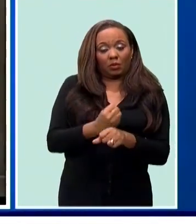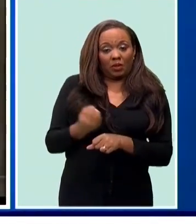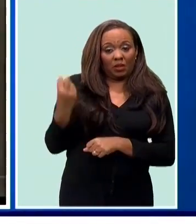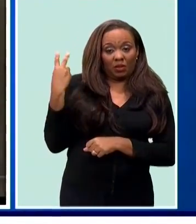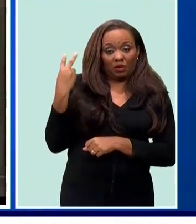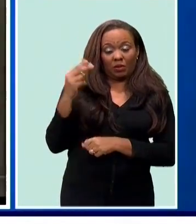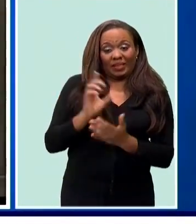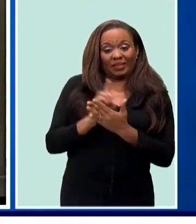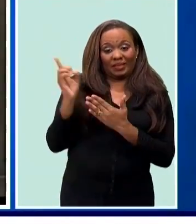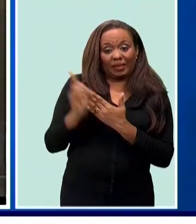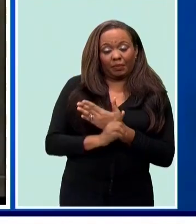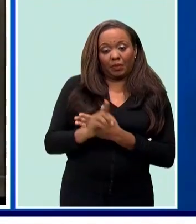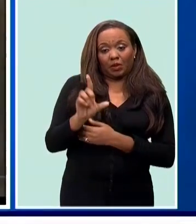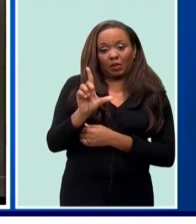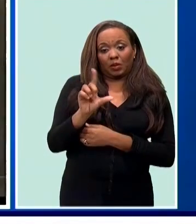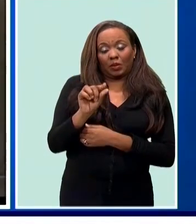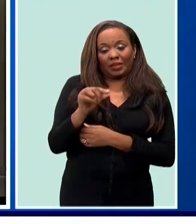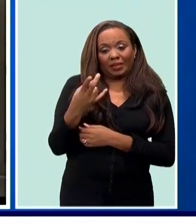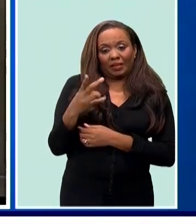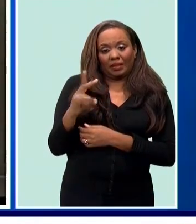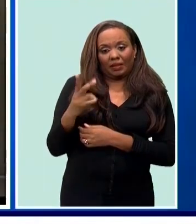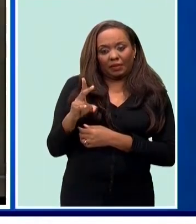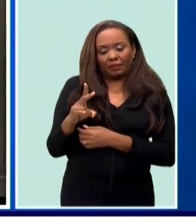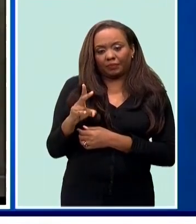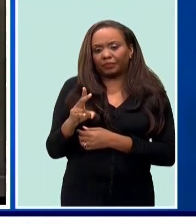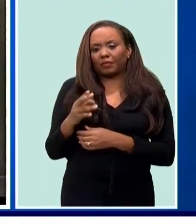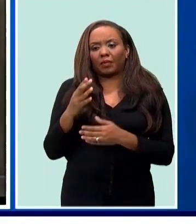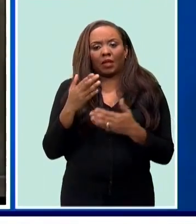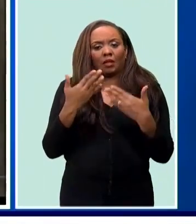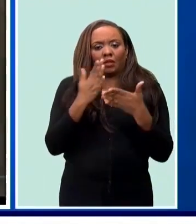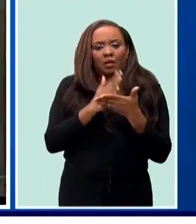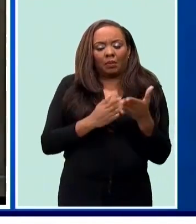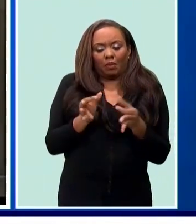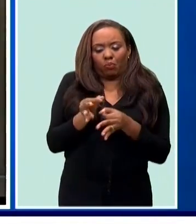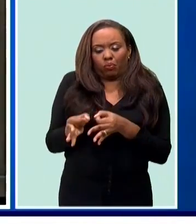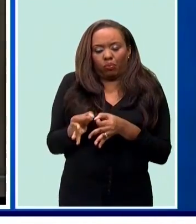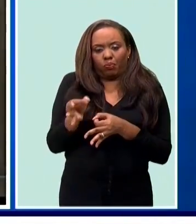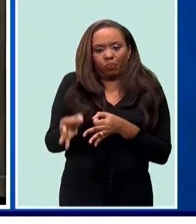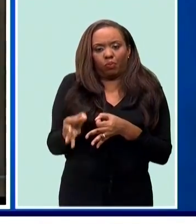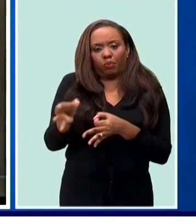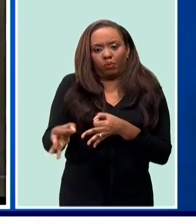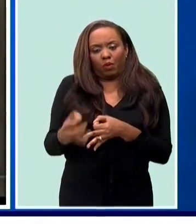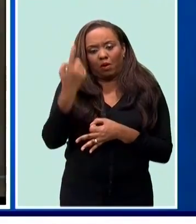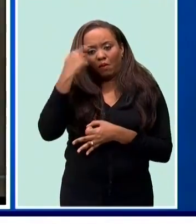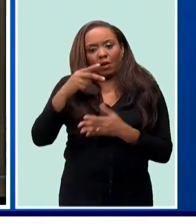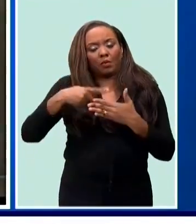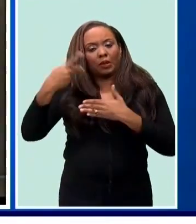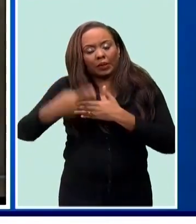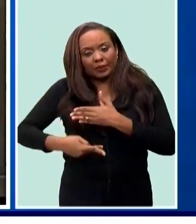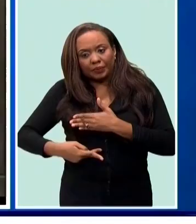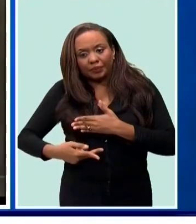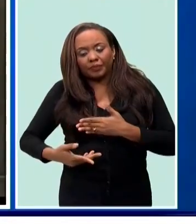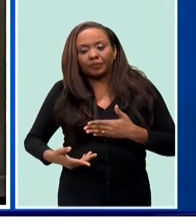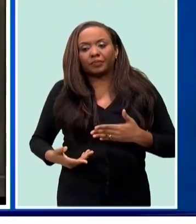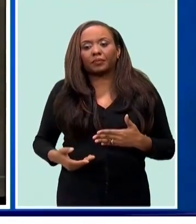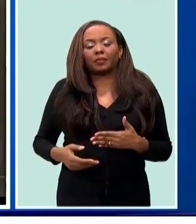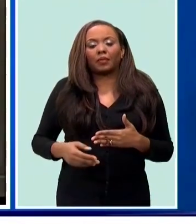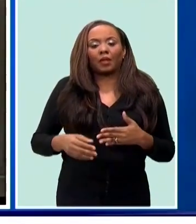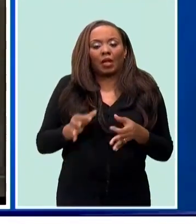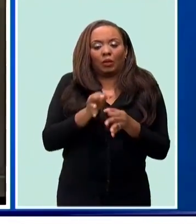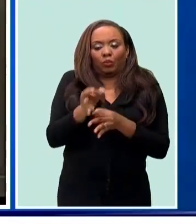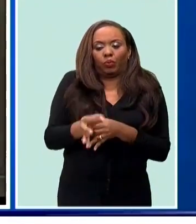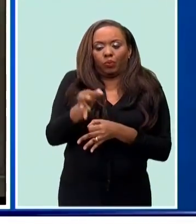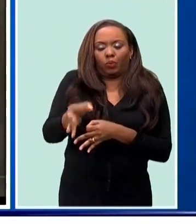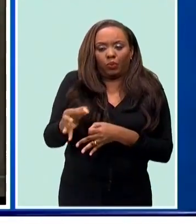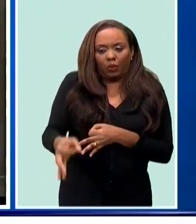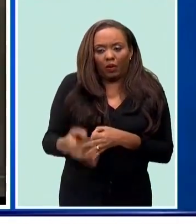because of significant delays to the major infrastructure components of the program, because there were delays in completing